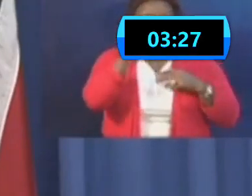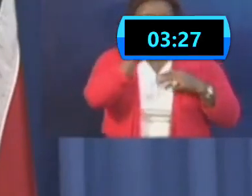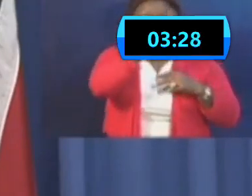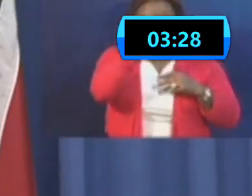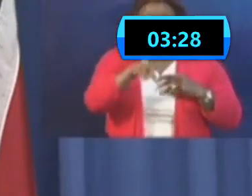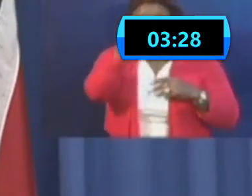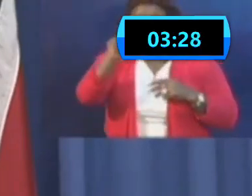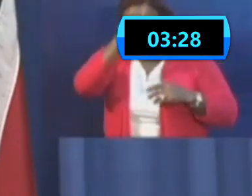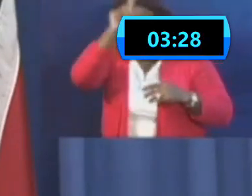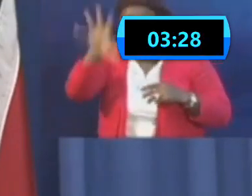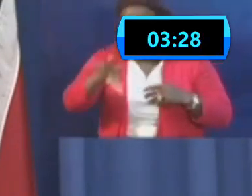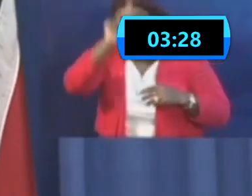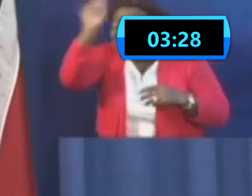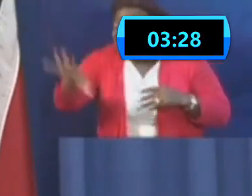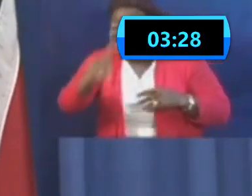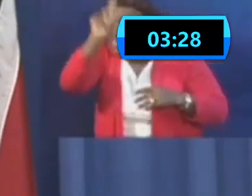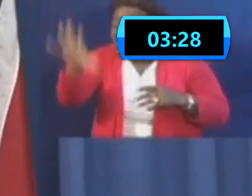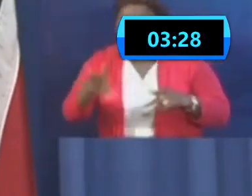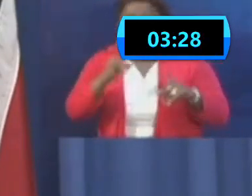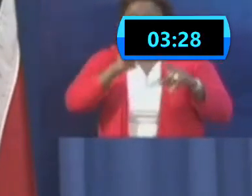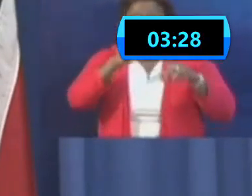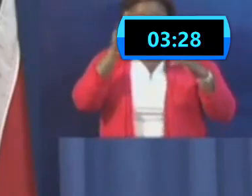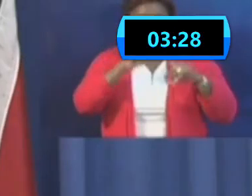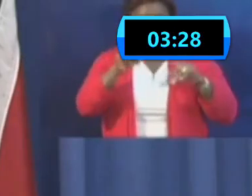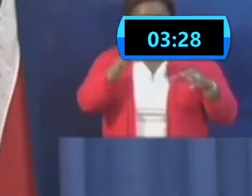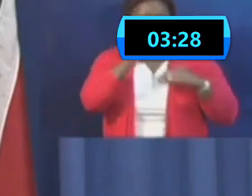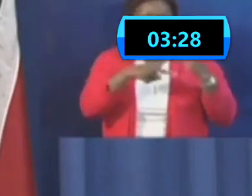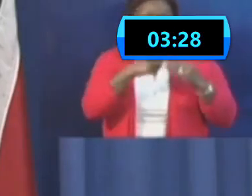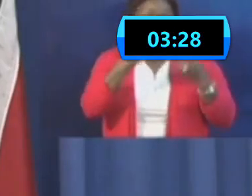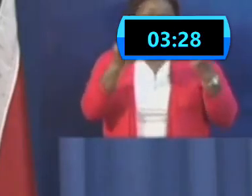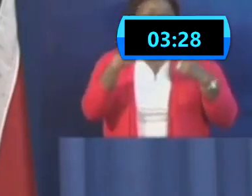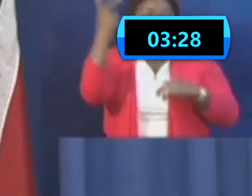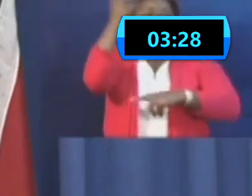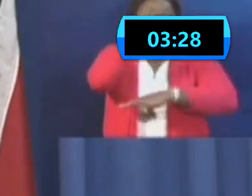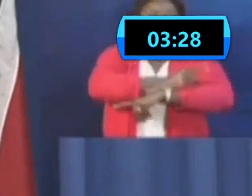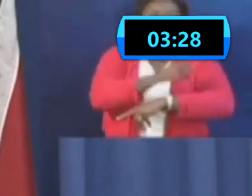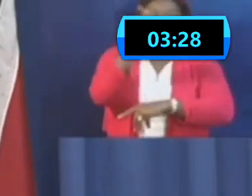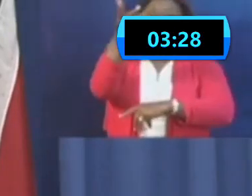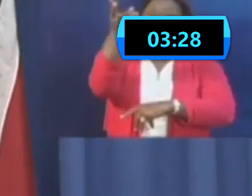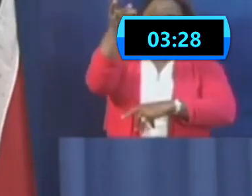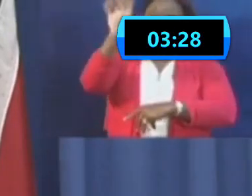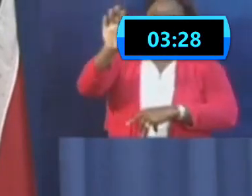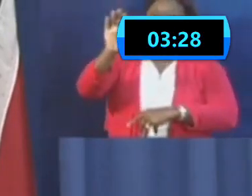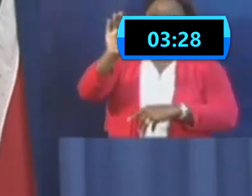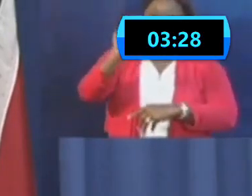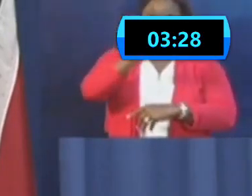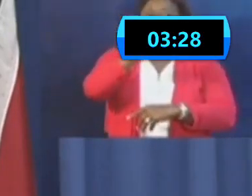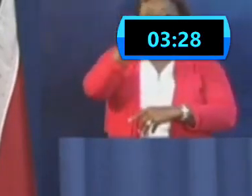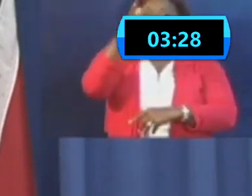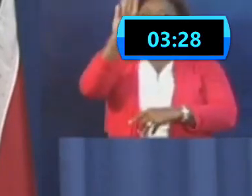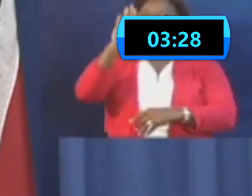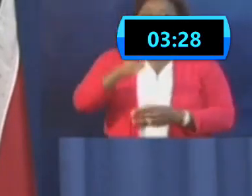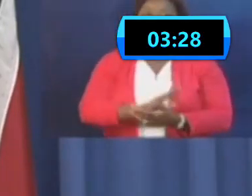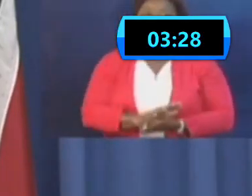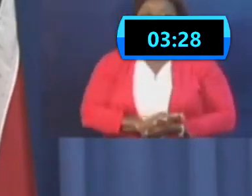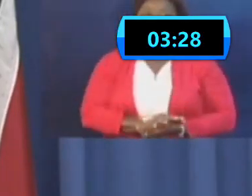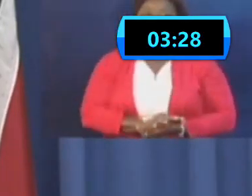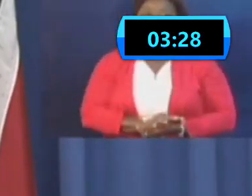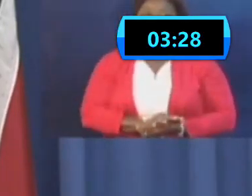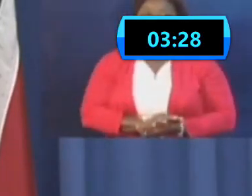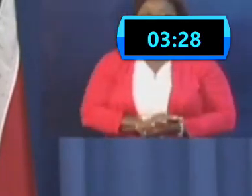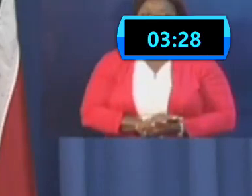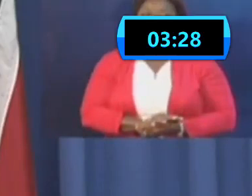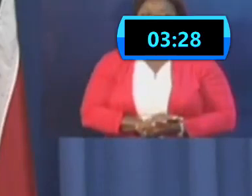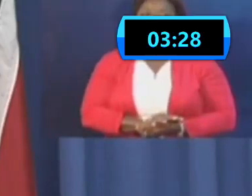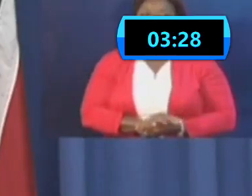So that's just to give you an idea of the capacity of the system. We are using private sector to build out a little additional capacity, but again, they have